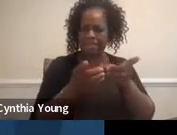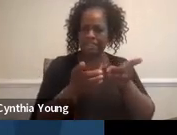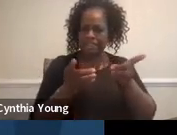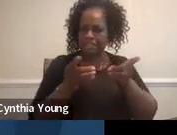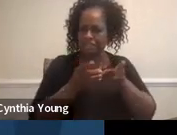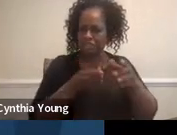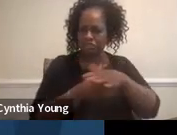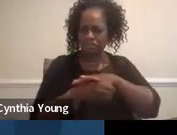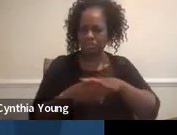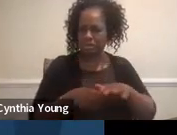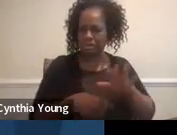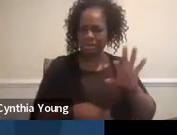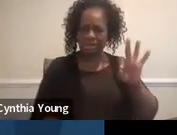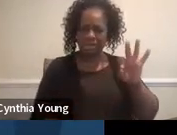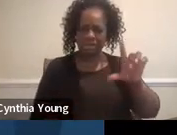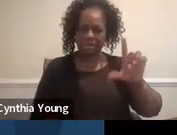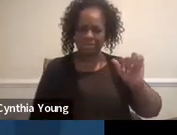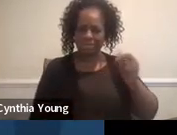nine.